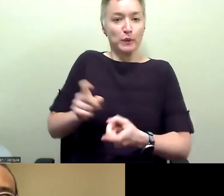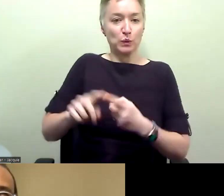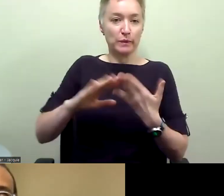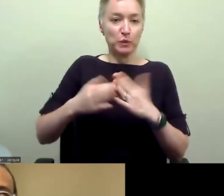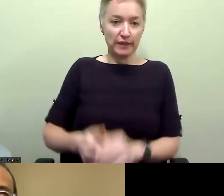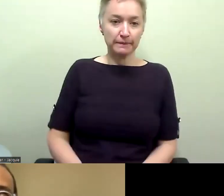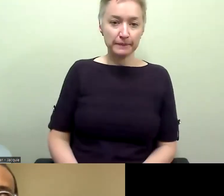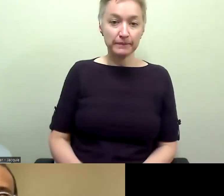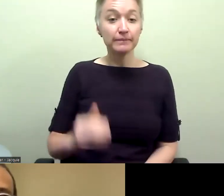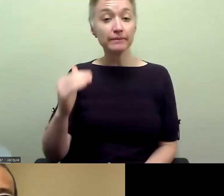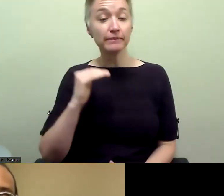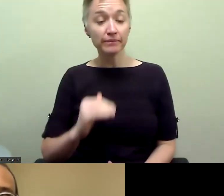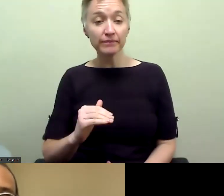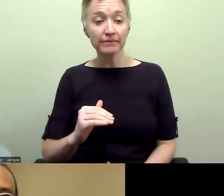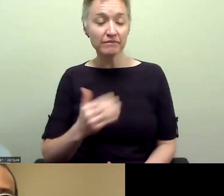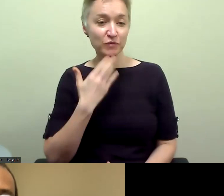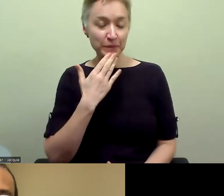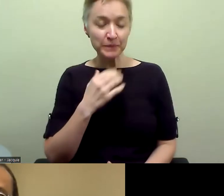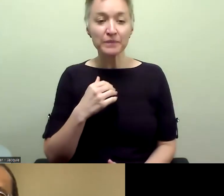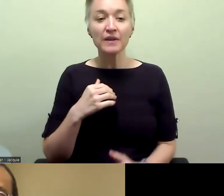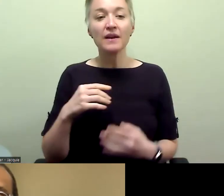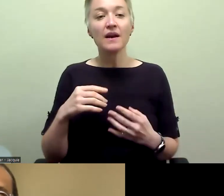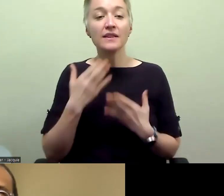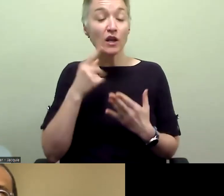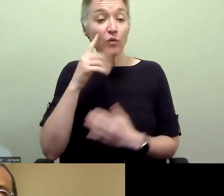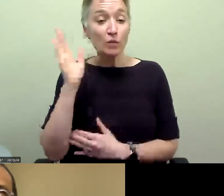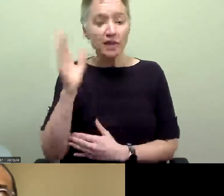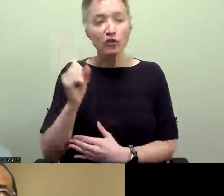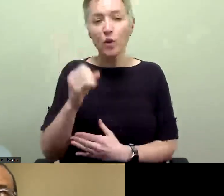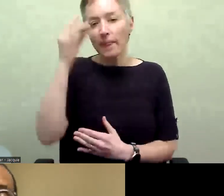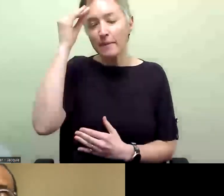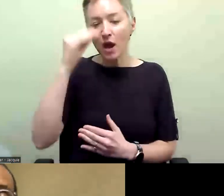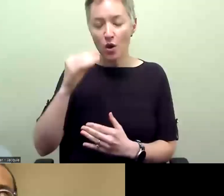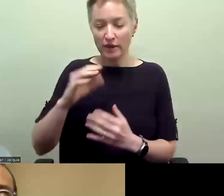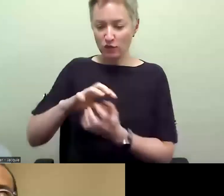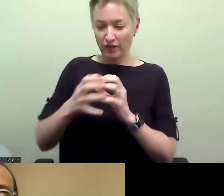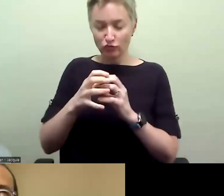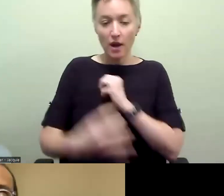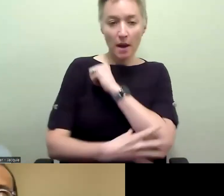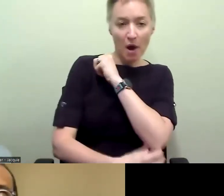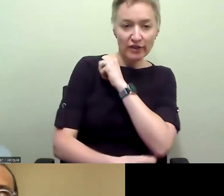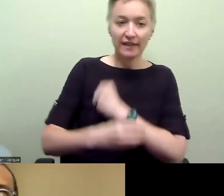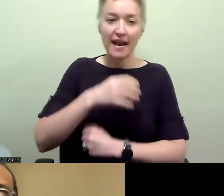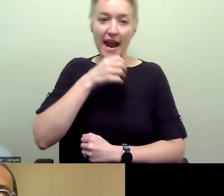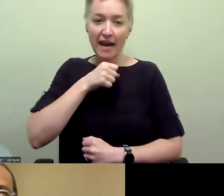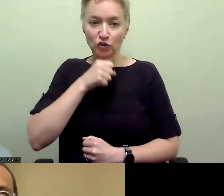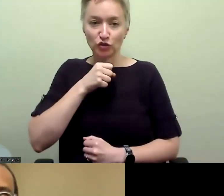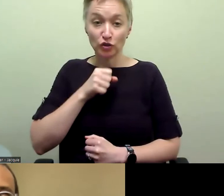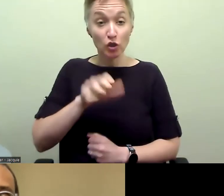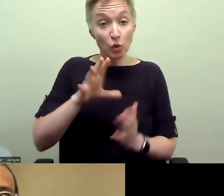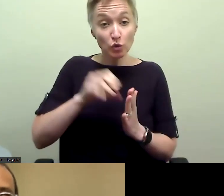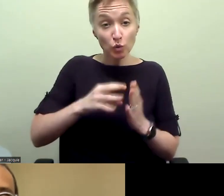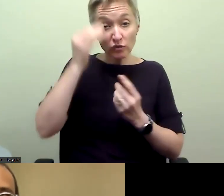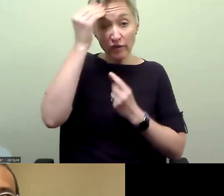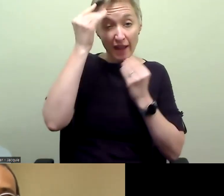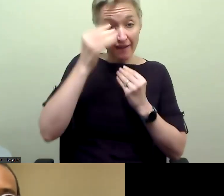comment says, thank you for your presentation. Thinking about the intersection of poverty and age, I was wondering if any of your students reflected on the experience of poverty and aging.